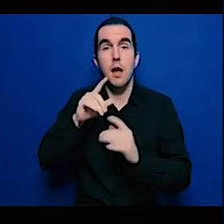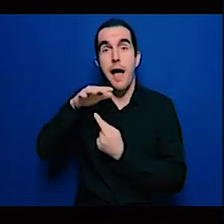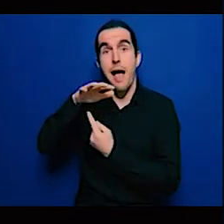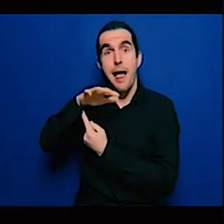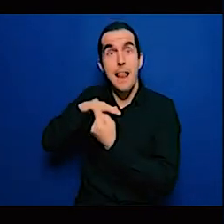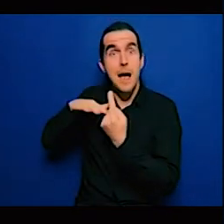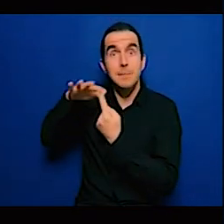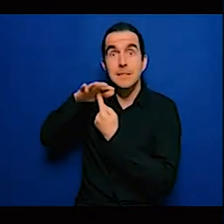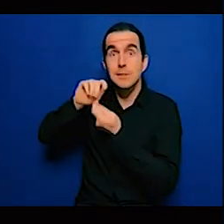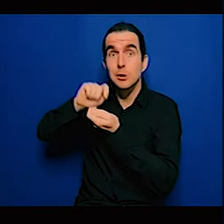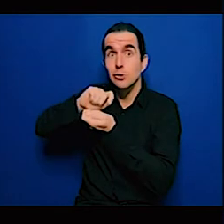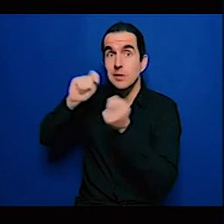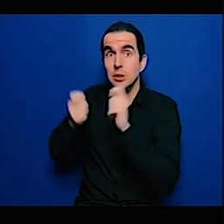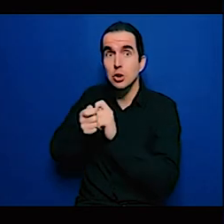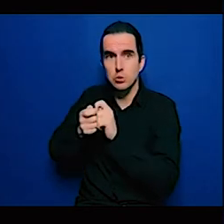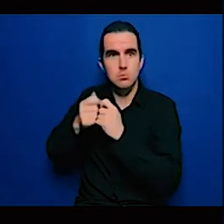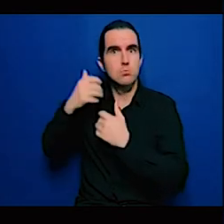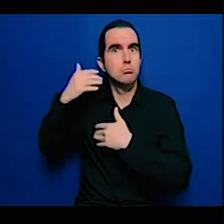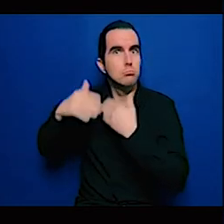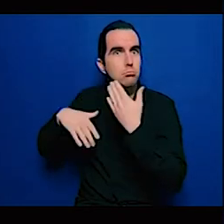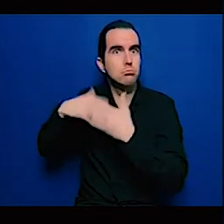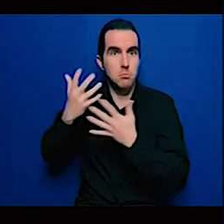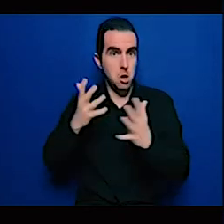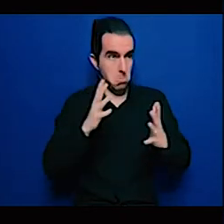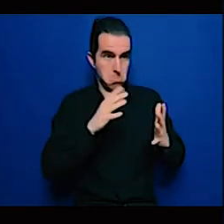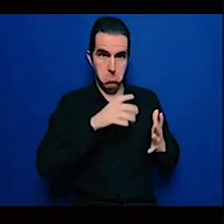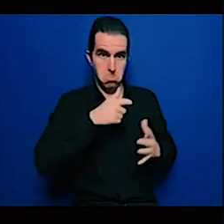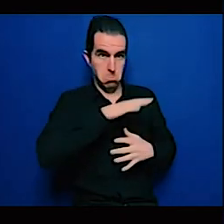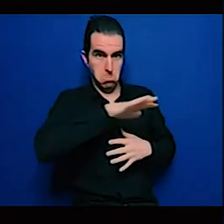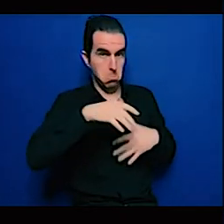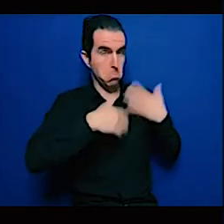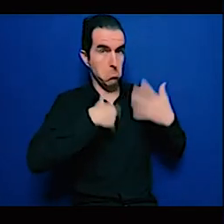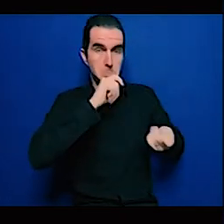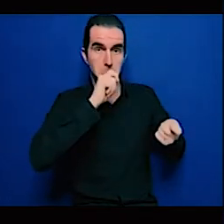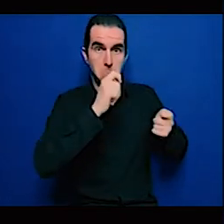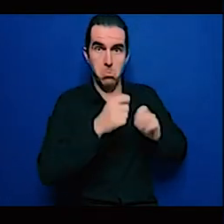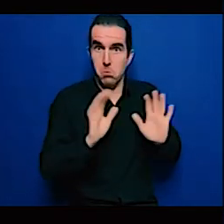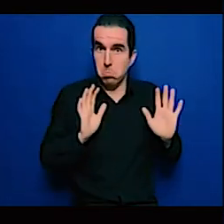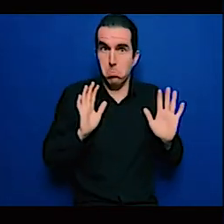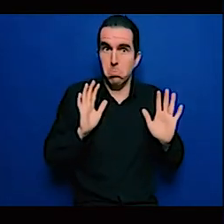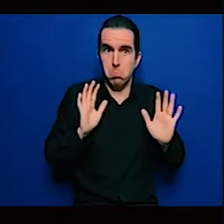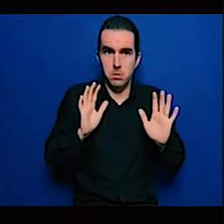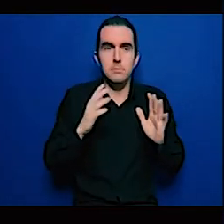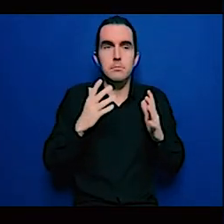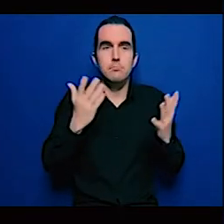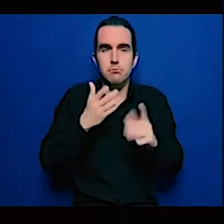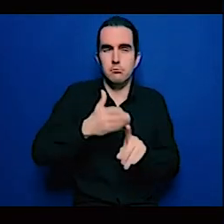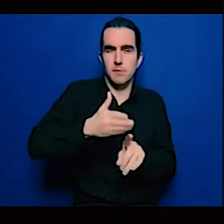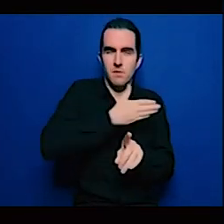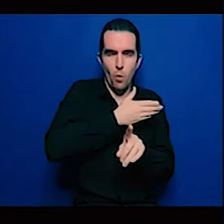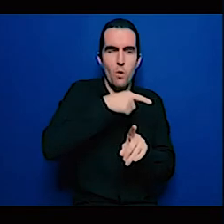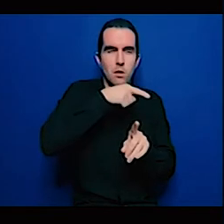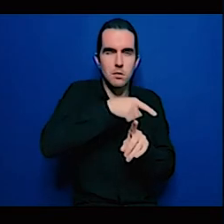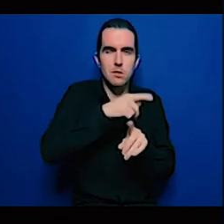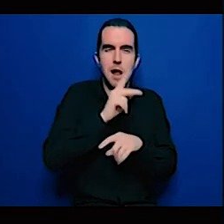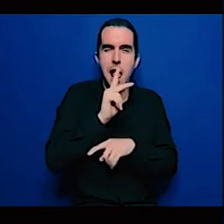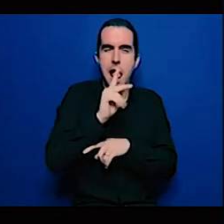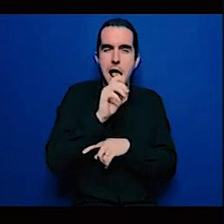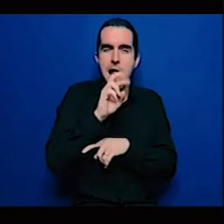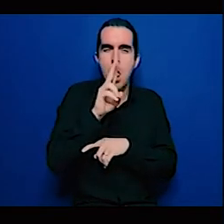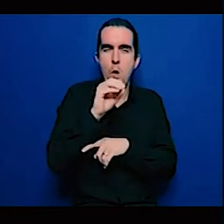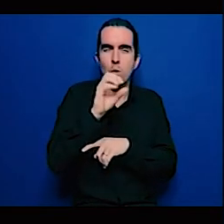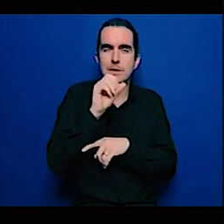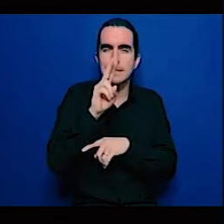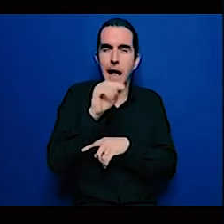Ghana US African countries where there's gas rich people are realizing can we use this Ghana it's been sitting there